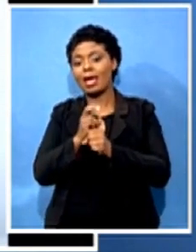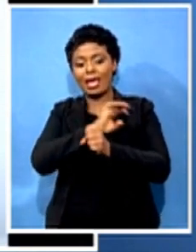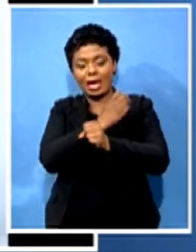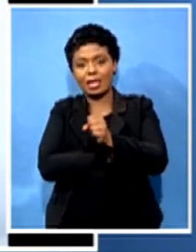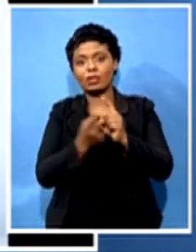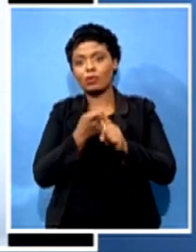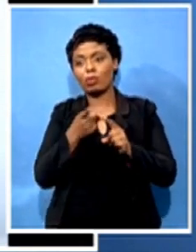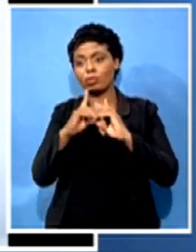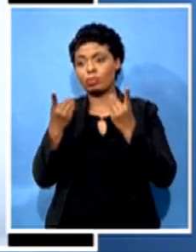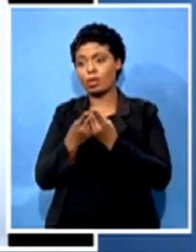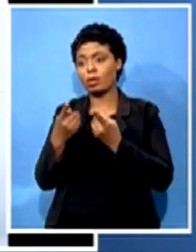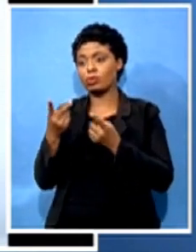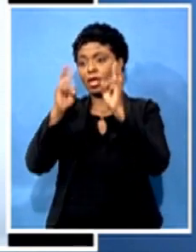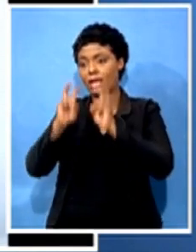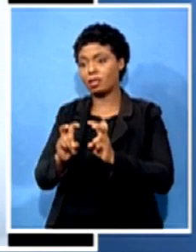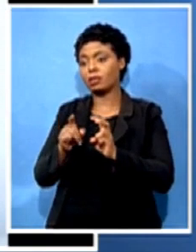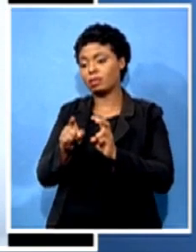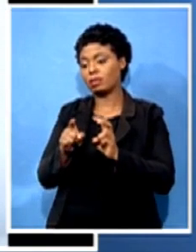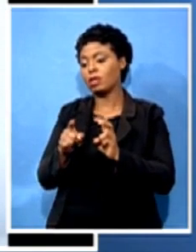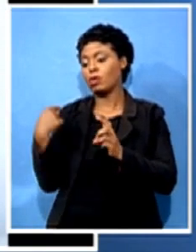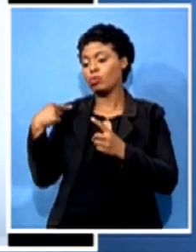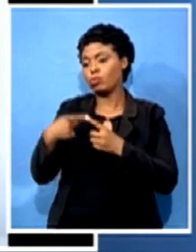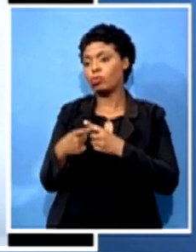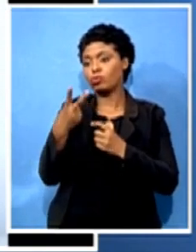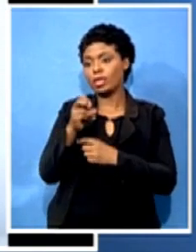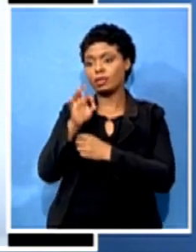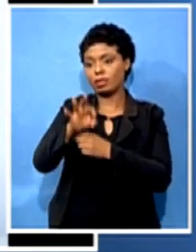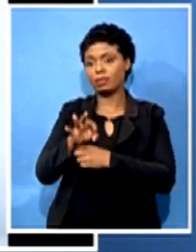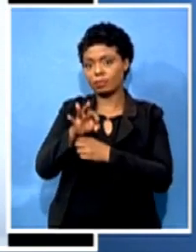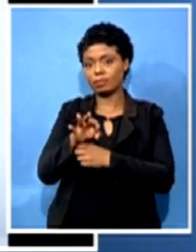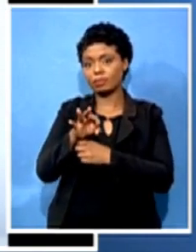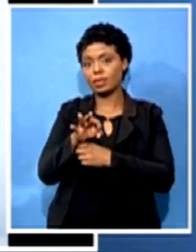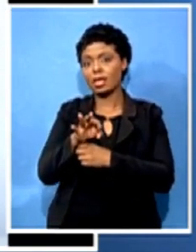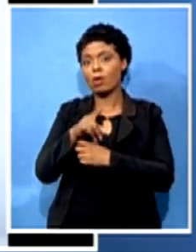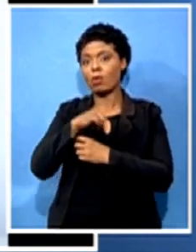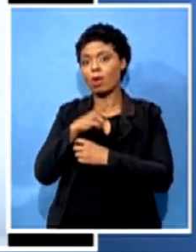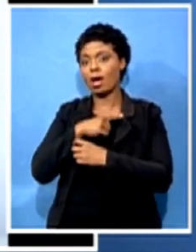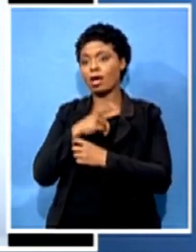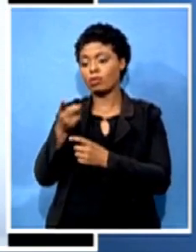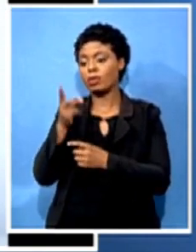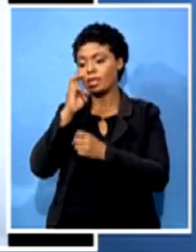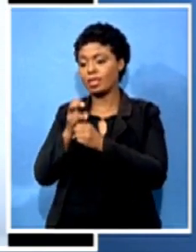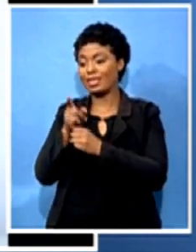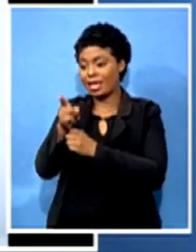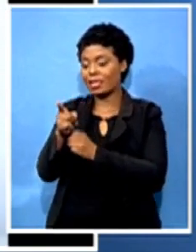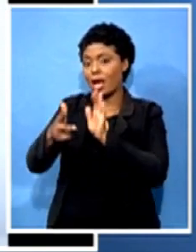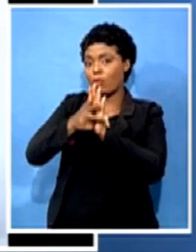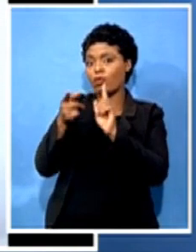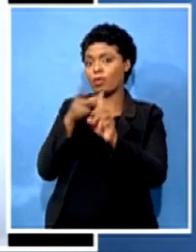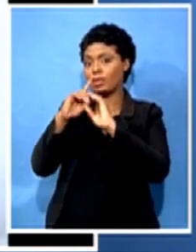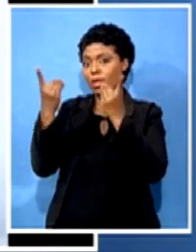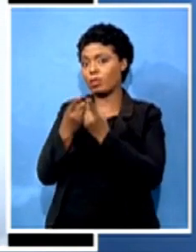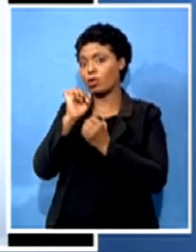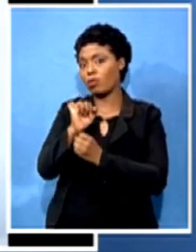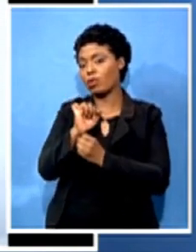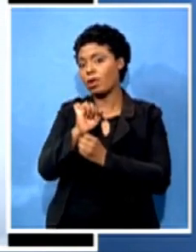deviations there by the Department of Energy. So if companies that appear in South Africa expecting that, you know, there will